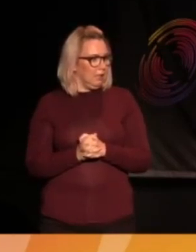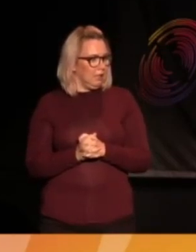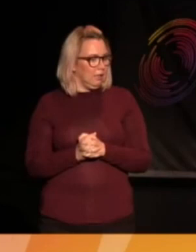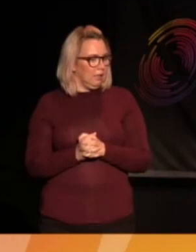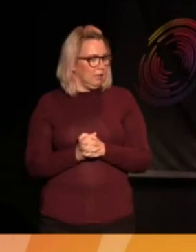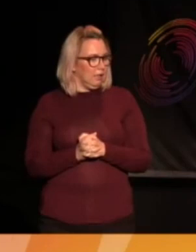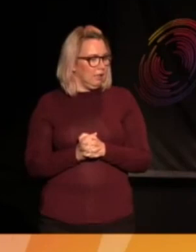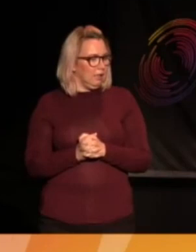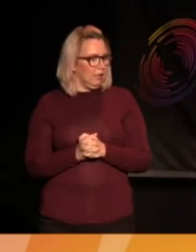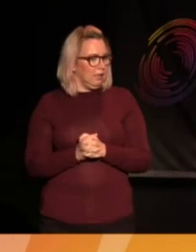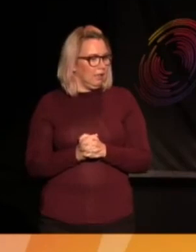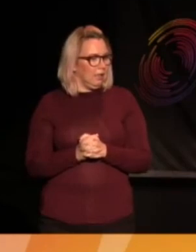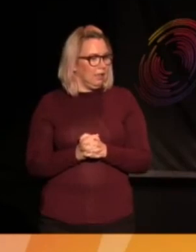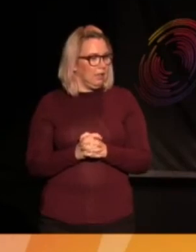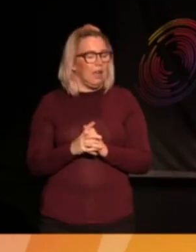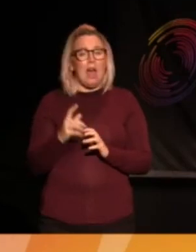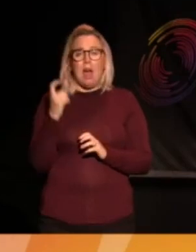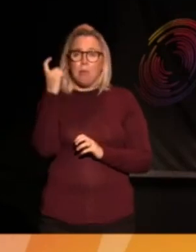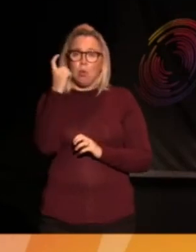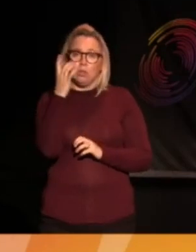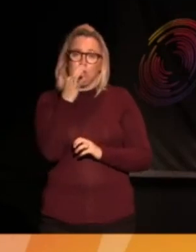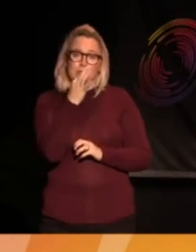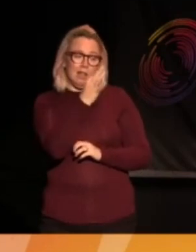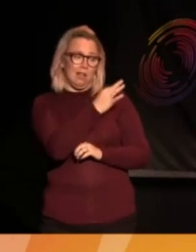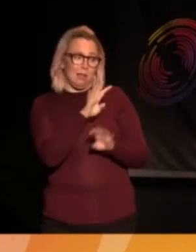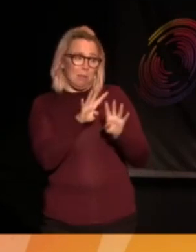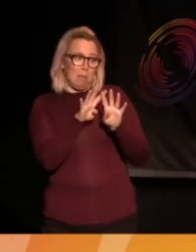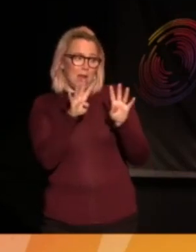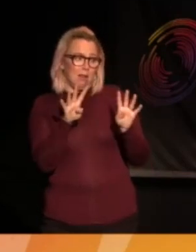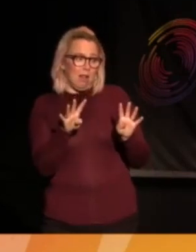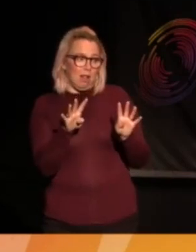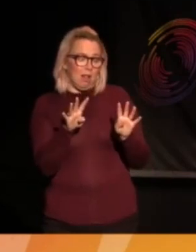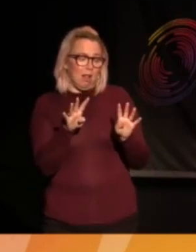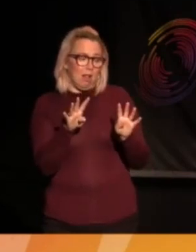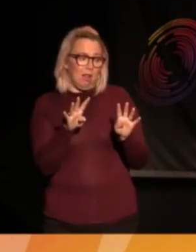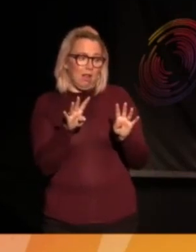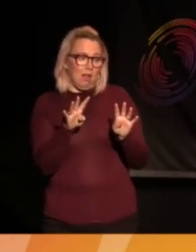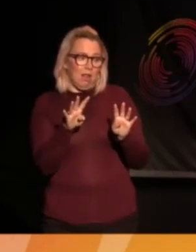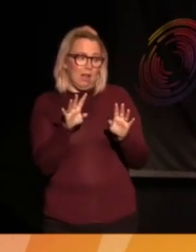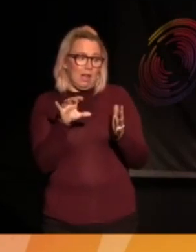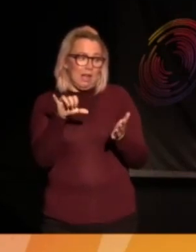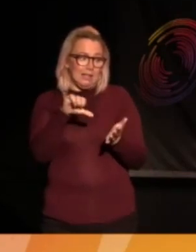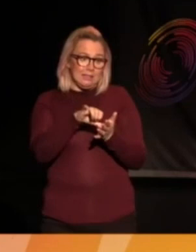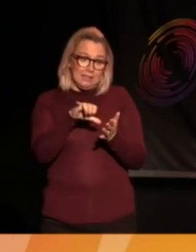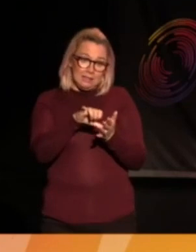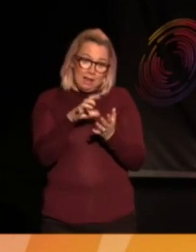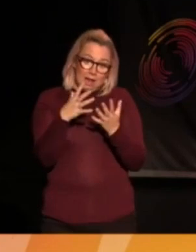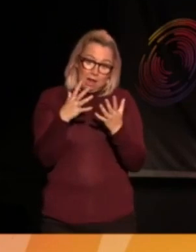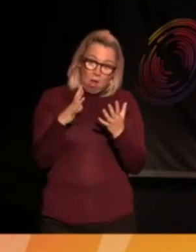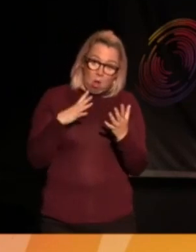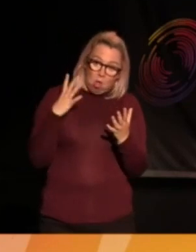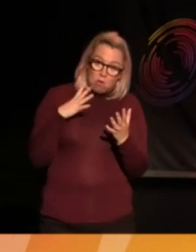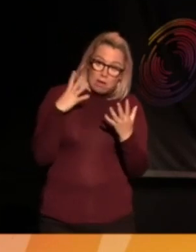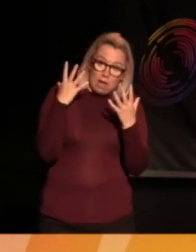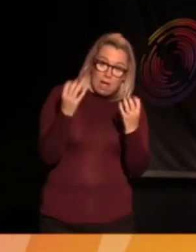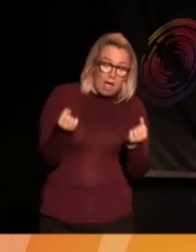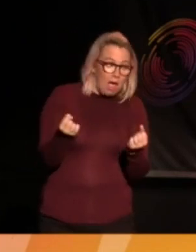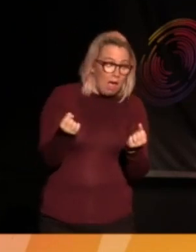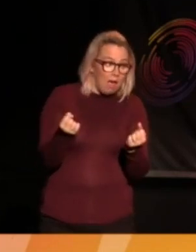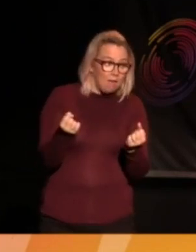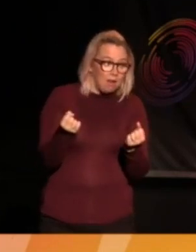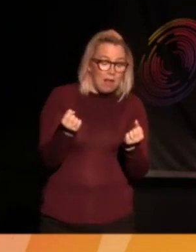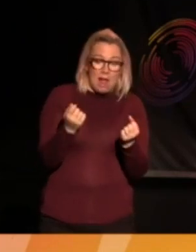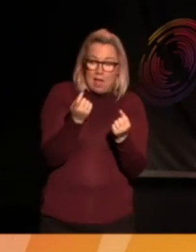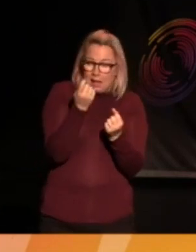Thanks, I'm just wondering if the panel have in mind already a city that already exists, which is as close as